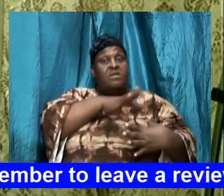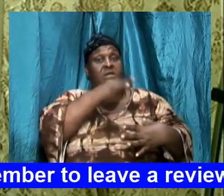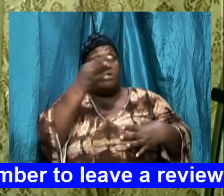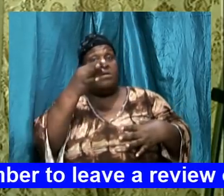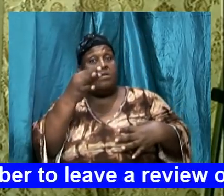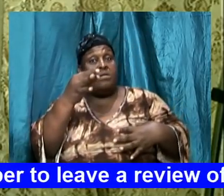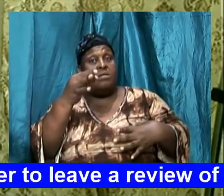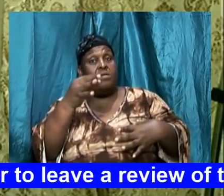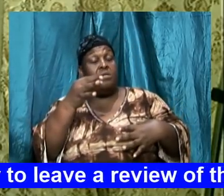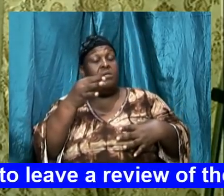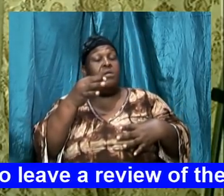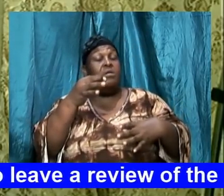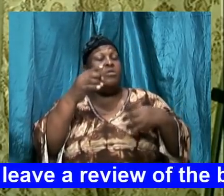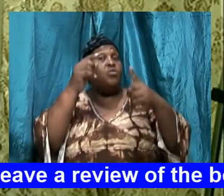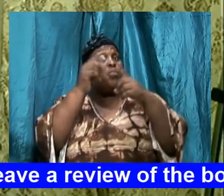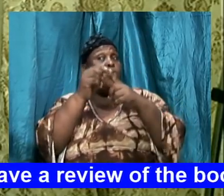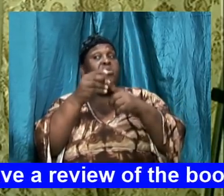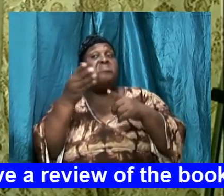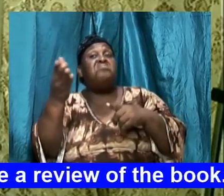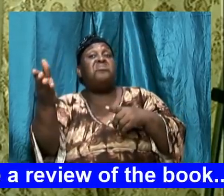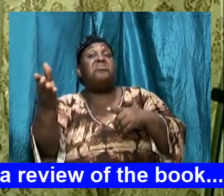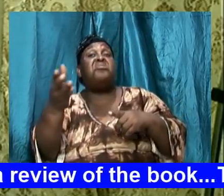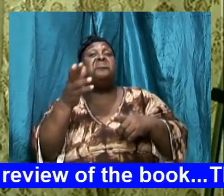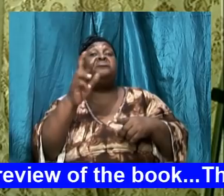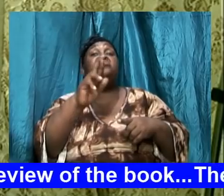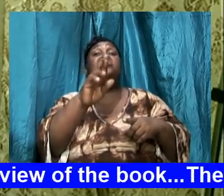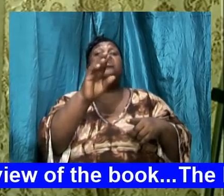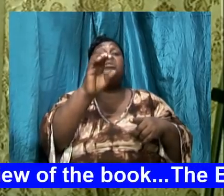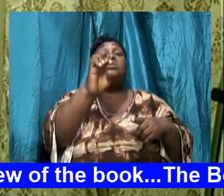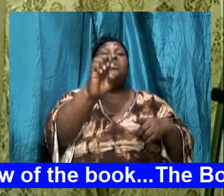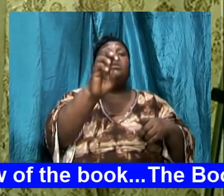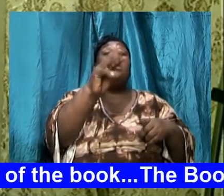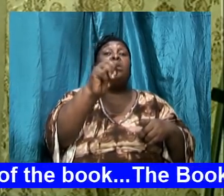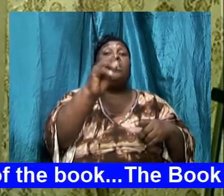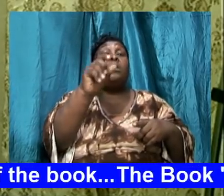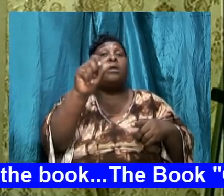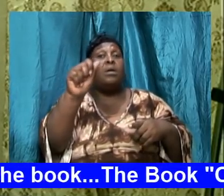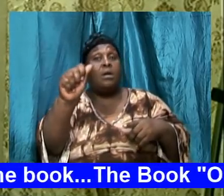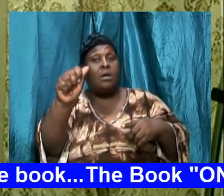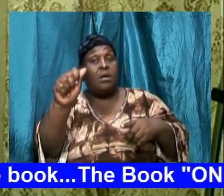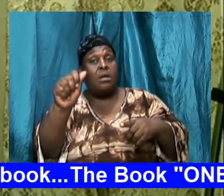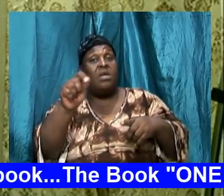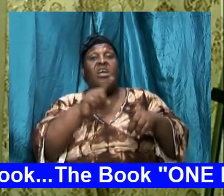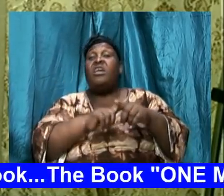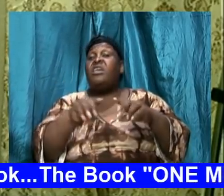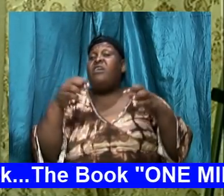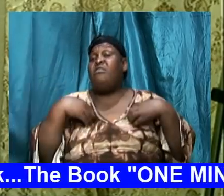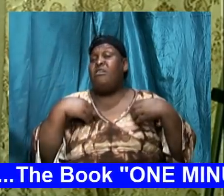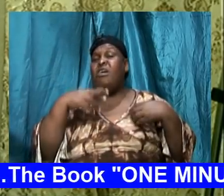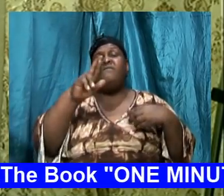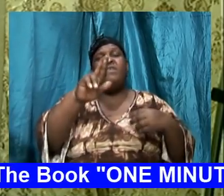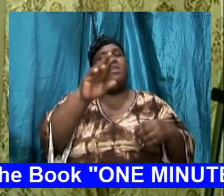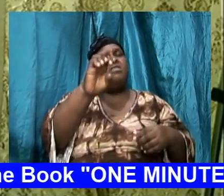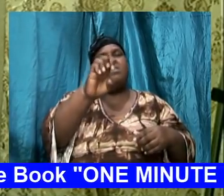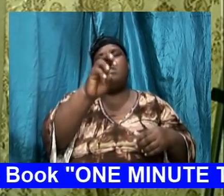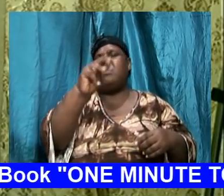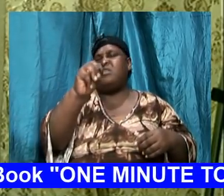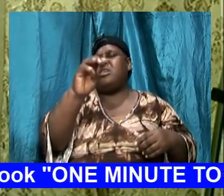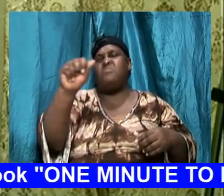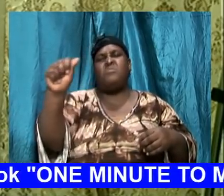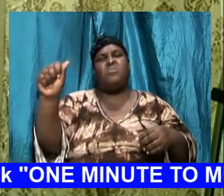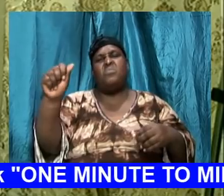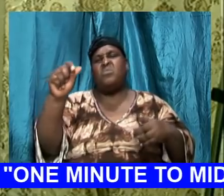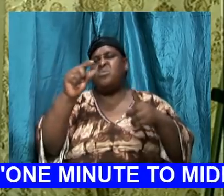is rima and we are going to look at what rima means but you can't have a rima word which is a specific